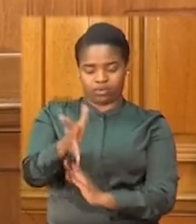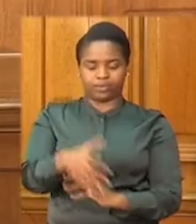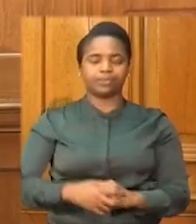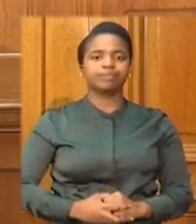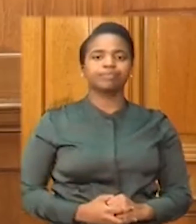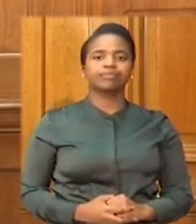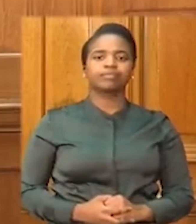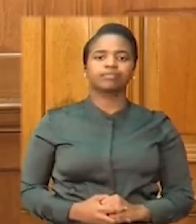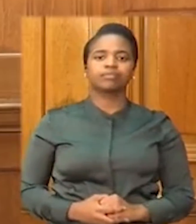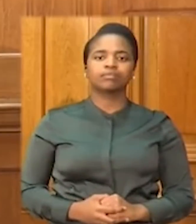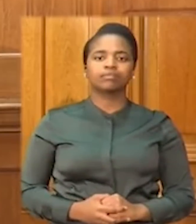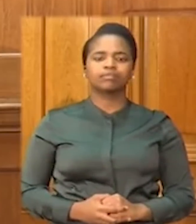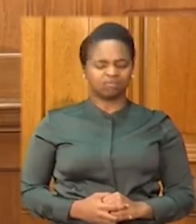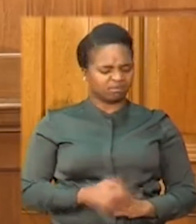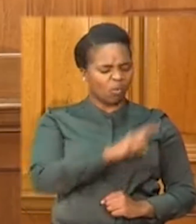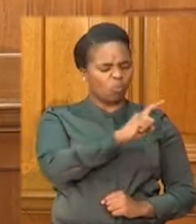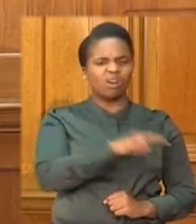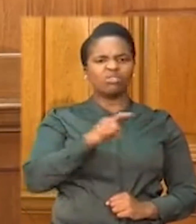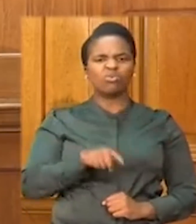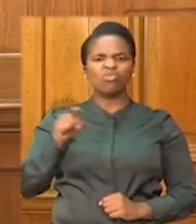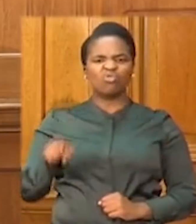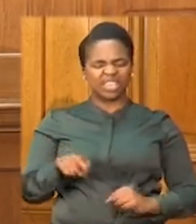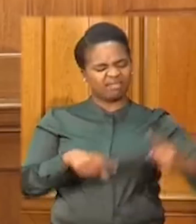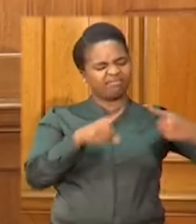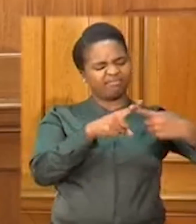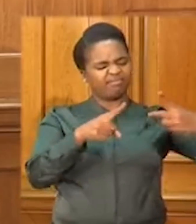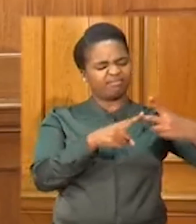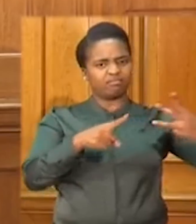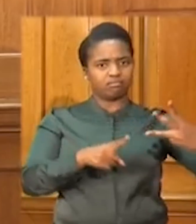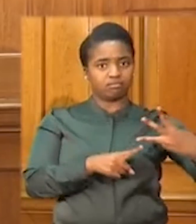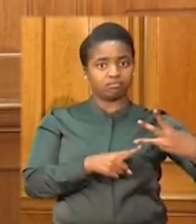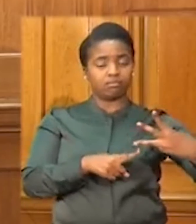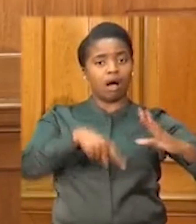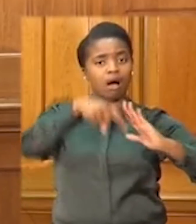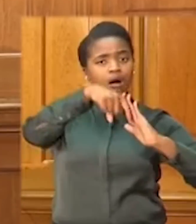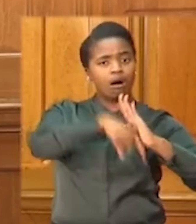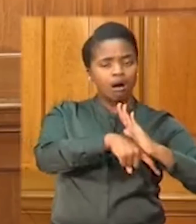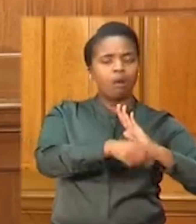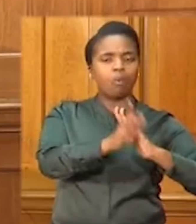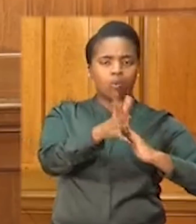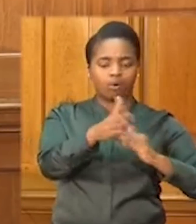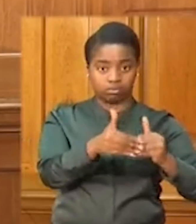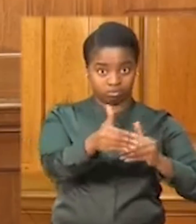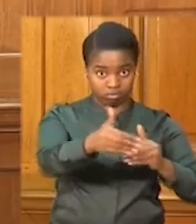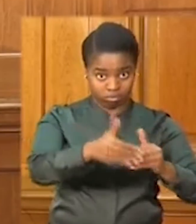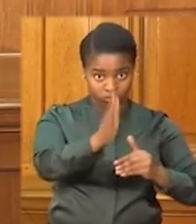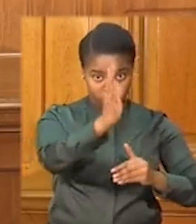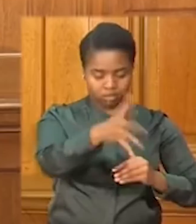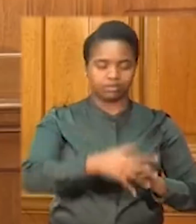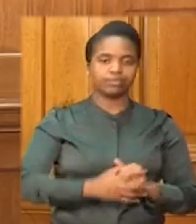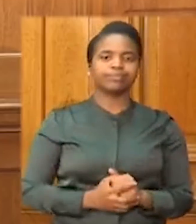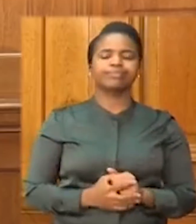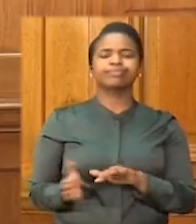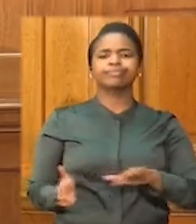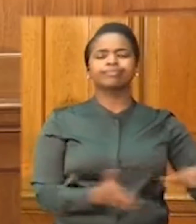We will outline this in the days to come. Over the past few